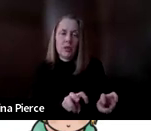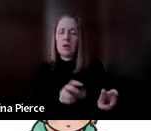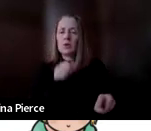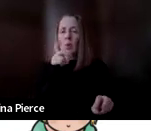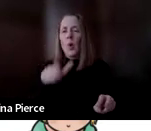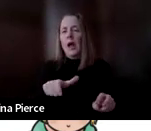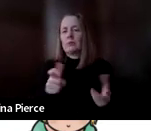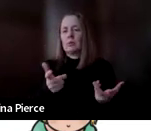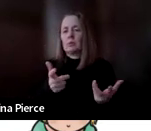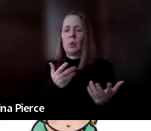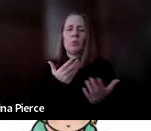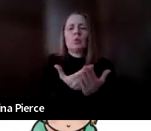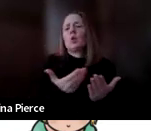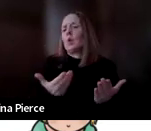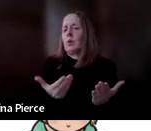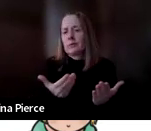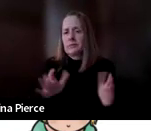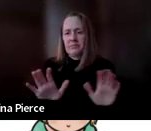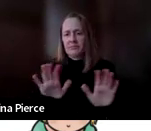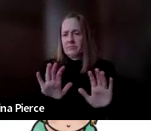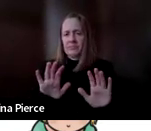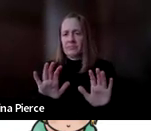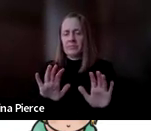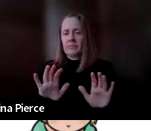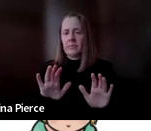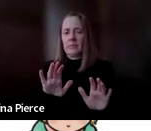show that you can use AAC. Everyone is a candidate for AAC.